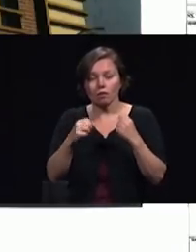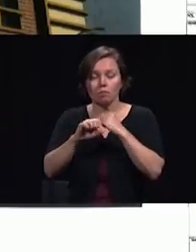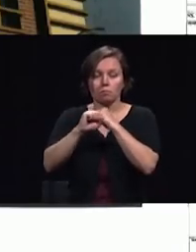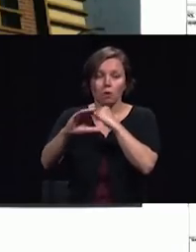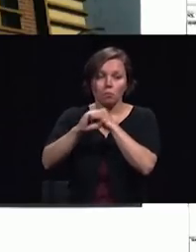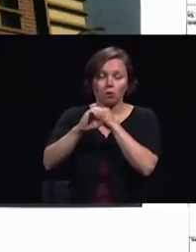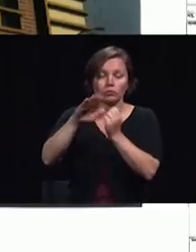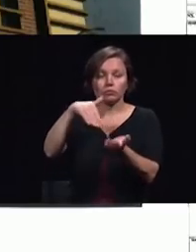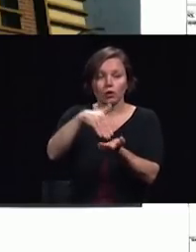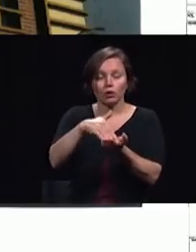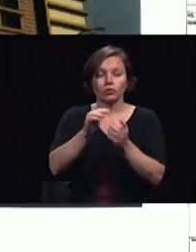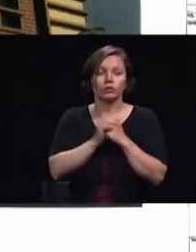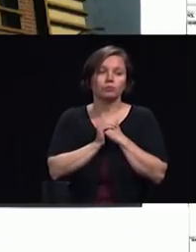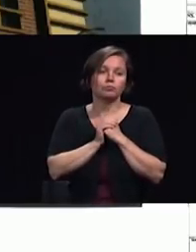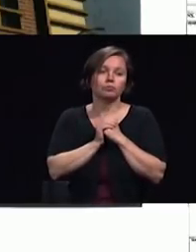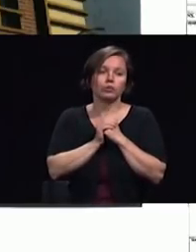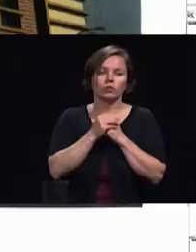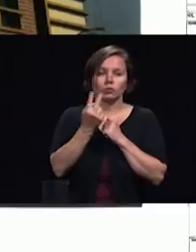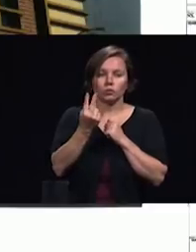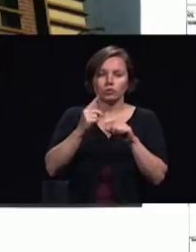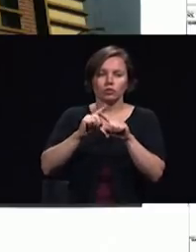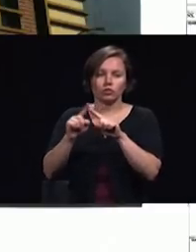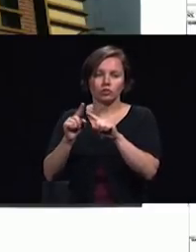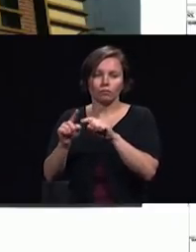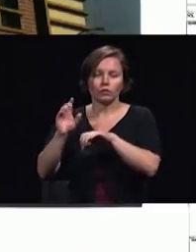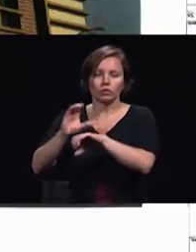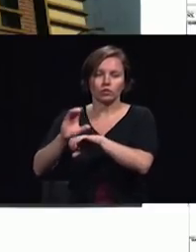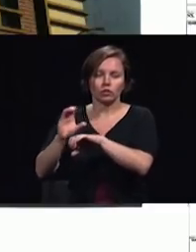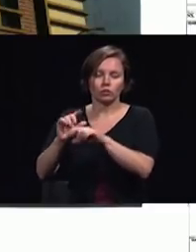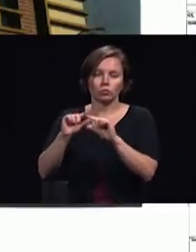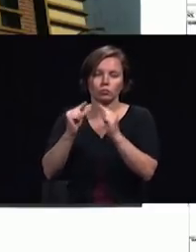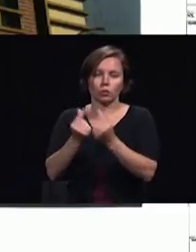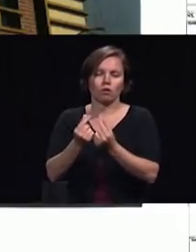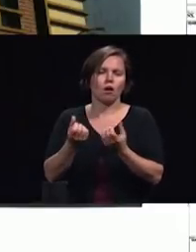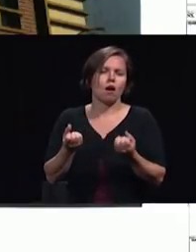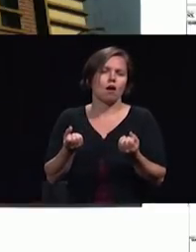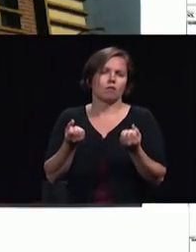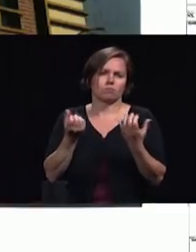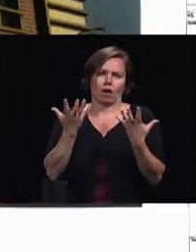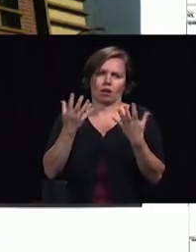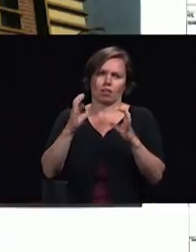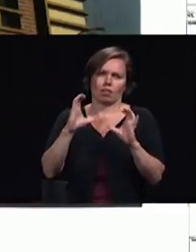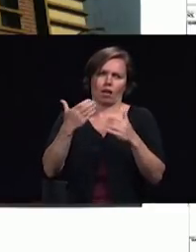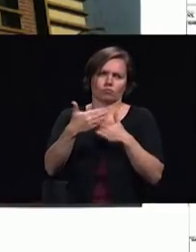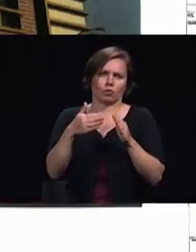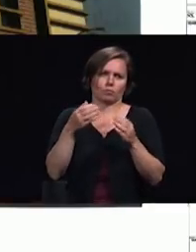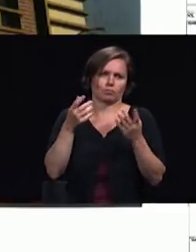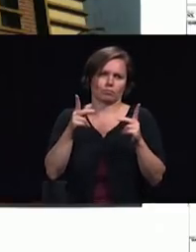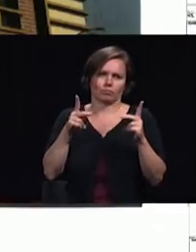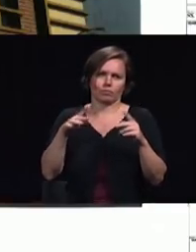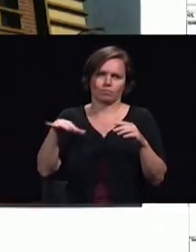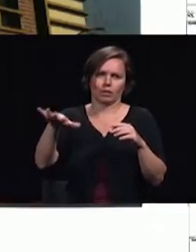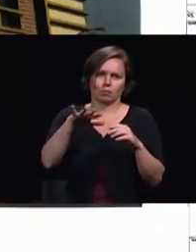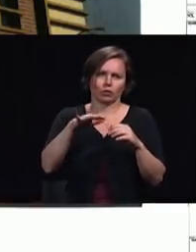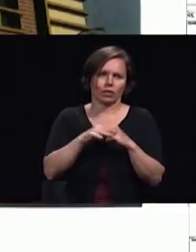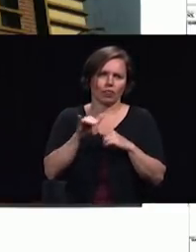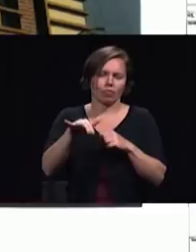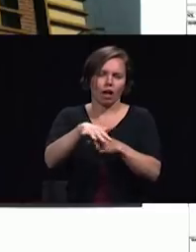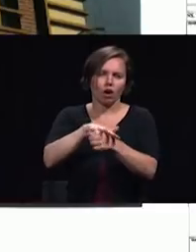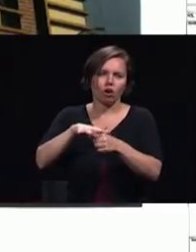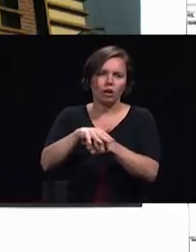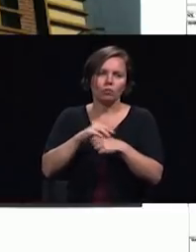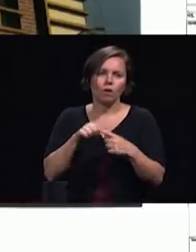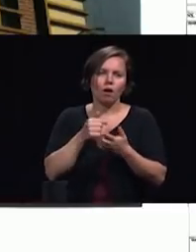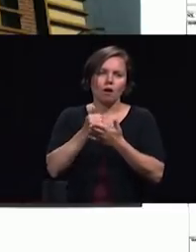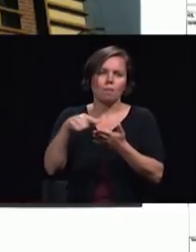and many other classrooms and services that will be able to serve the people all around in order to help them know the